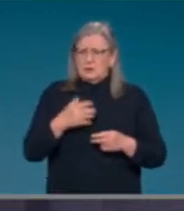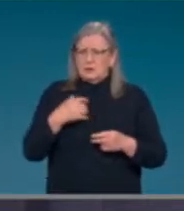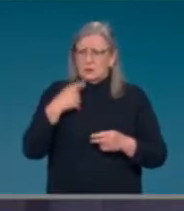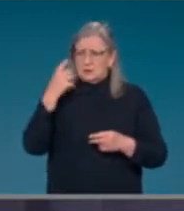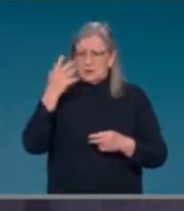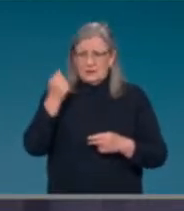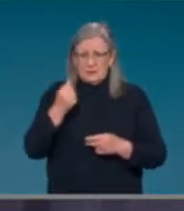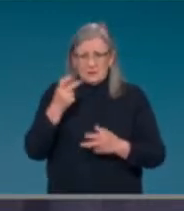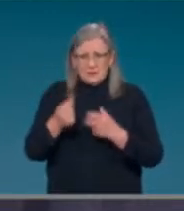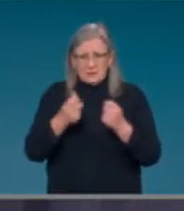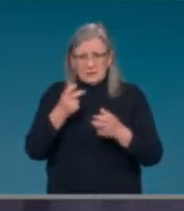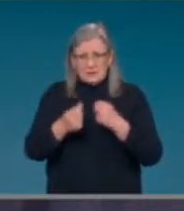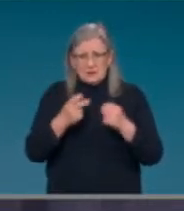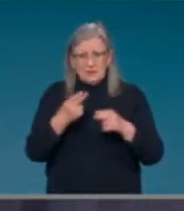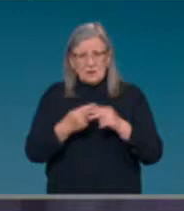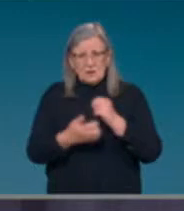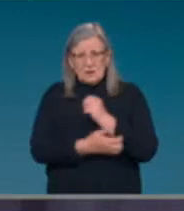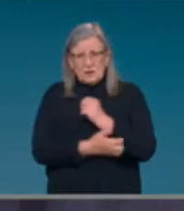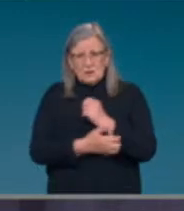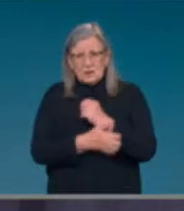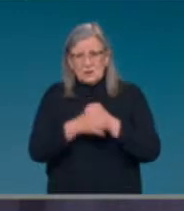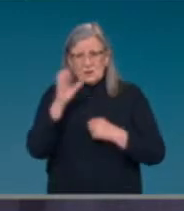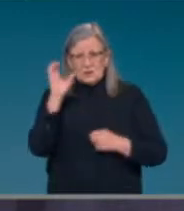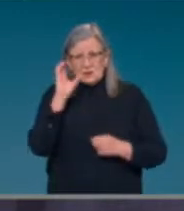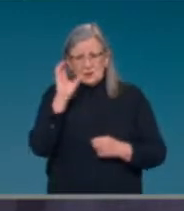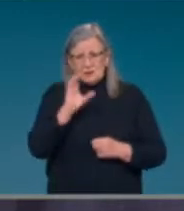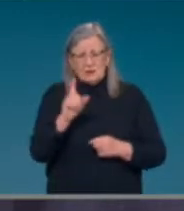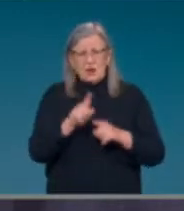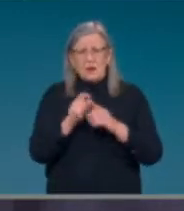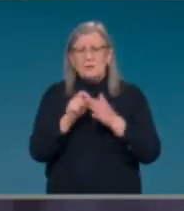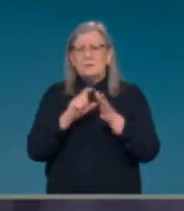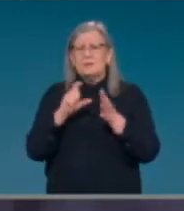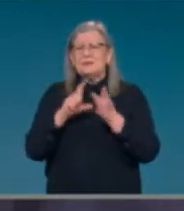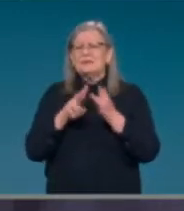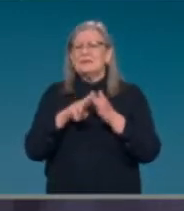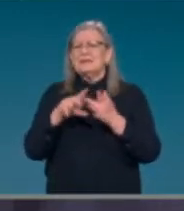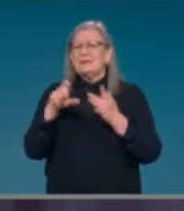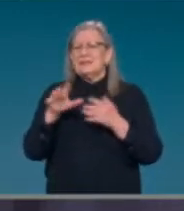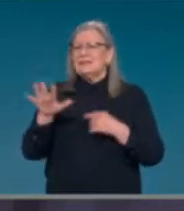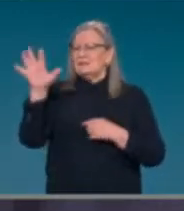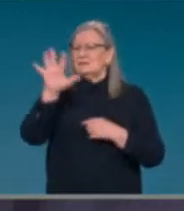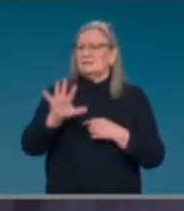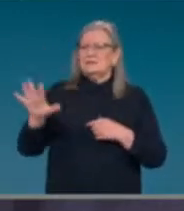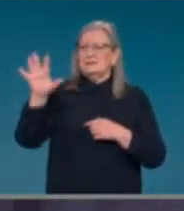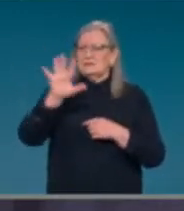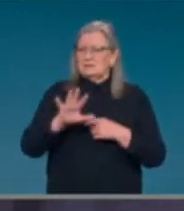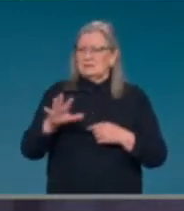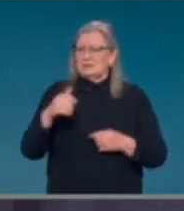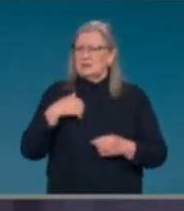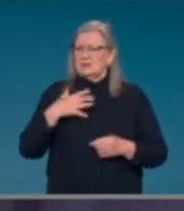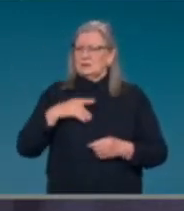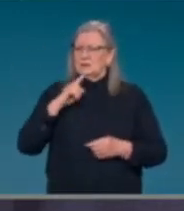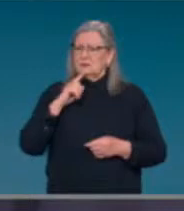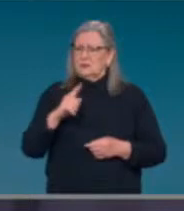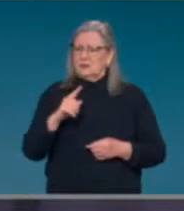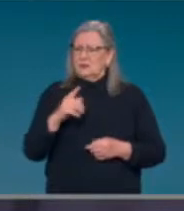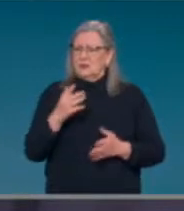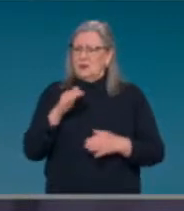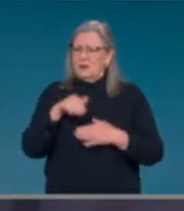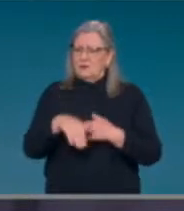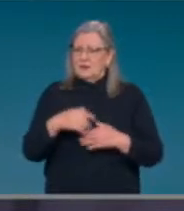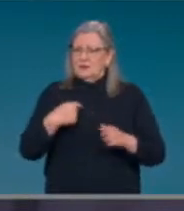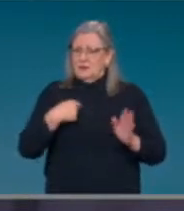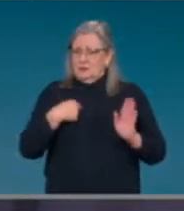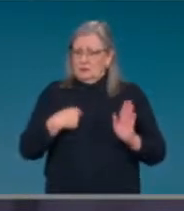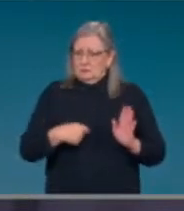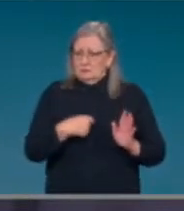Sure. Well, let me start with the – with the Pacific. We're committed to 60 million vaccines as well as half a million dollars of – half